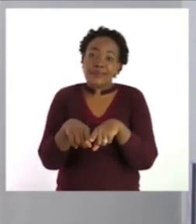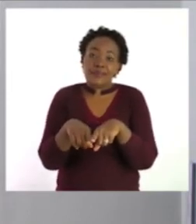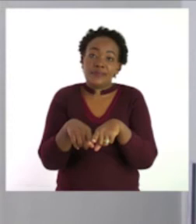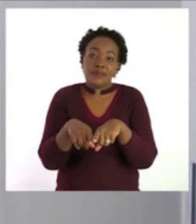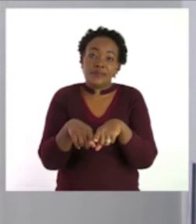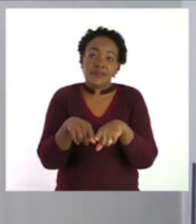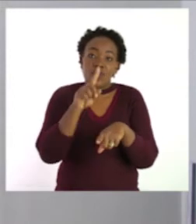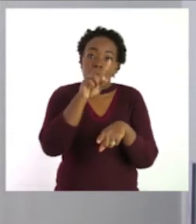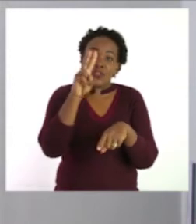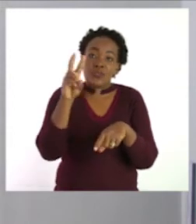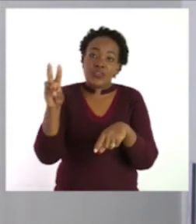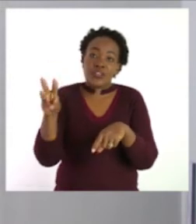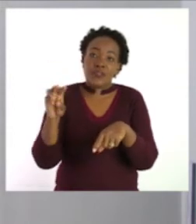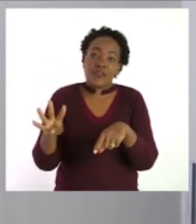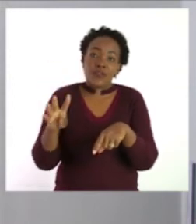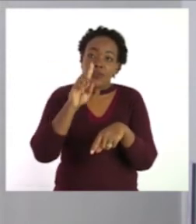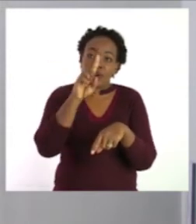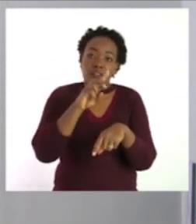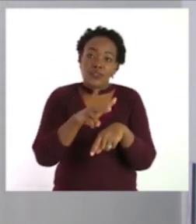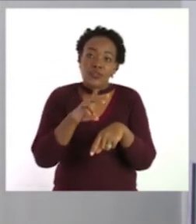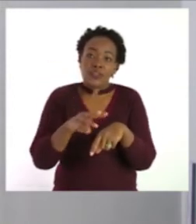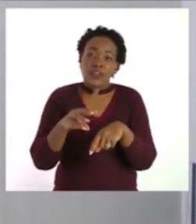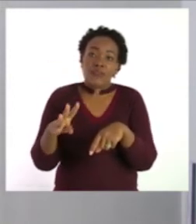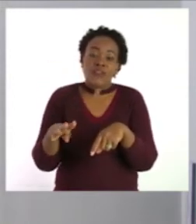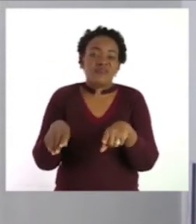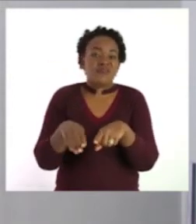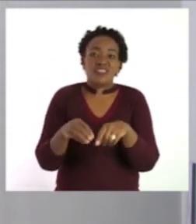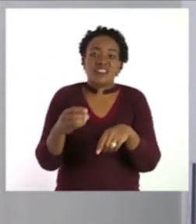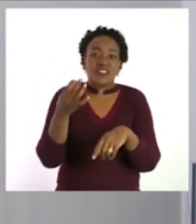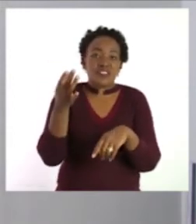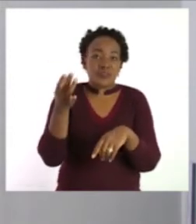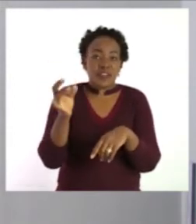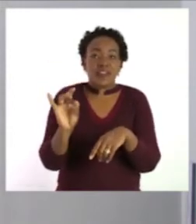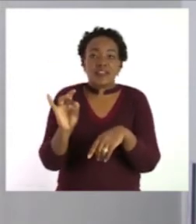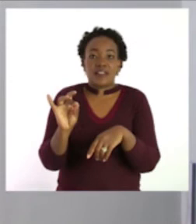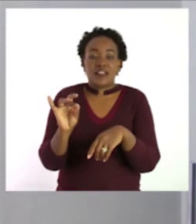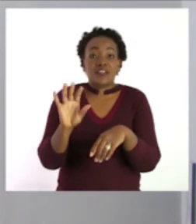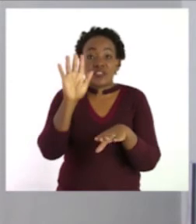One, two, three, four. One, two, three, four. So, there are eight. If I shade,